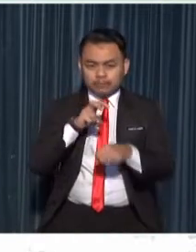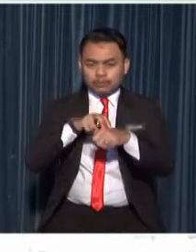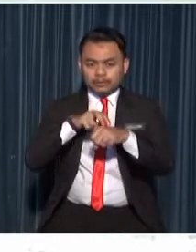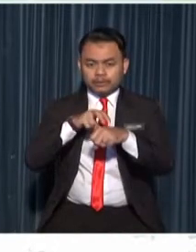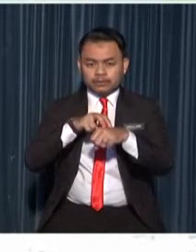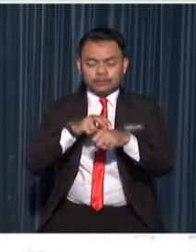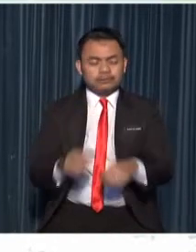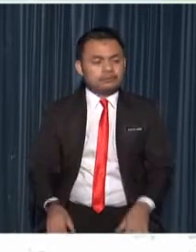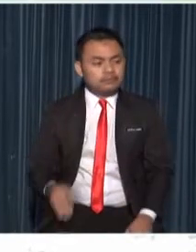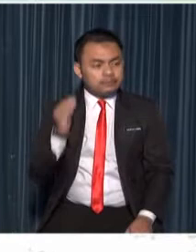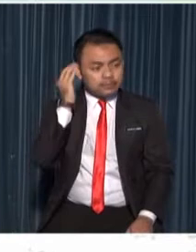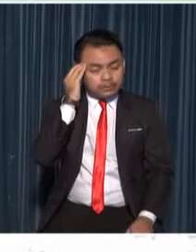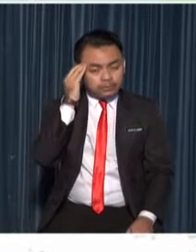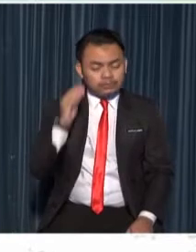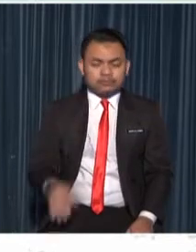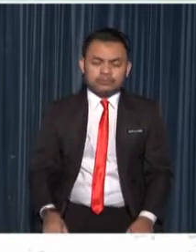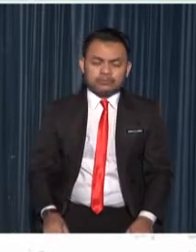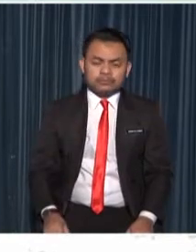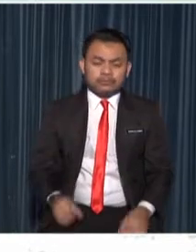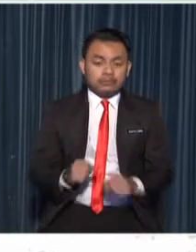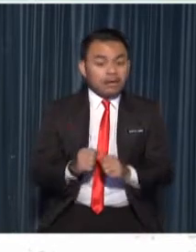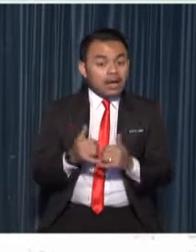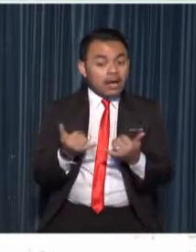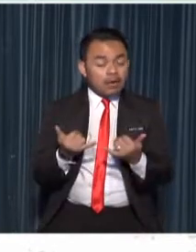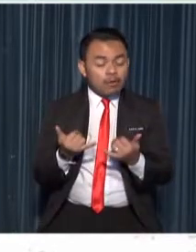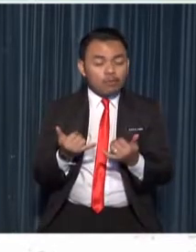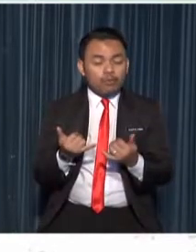do you know how potatoes reproduce